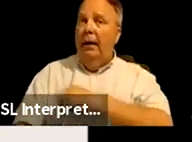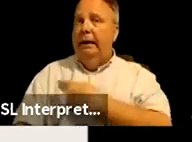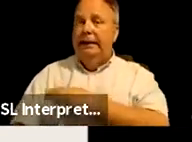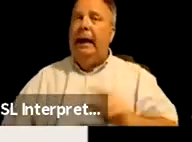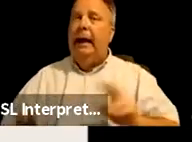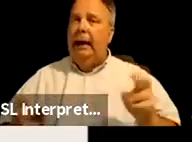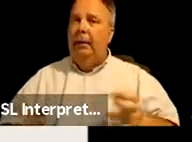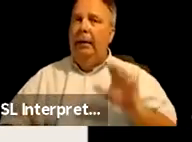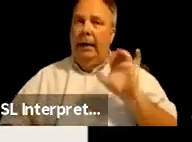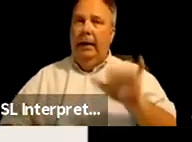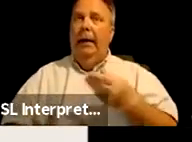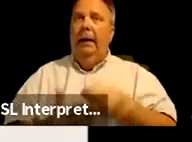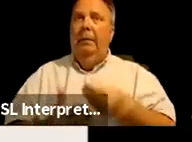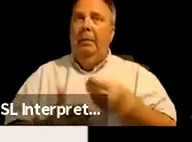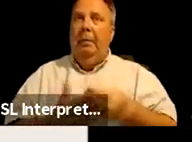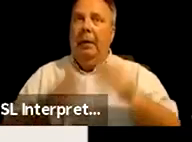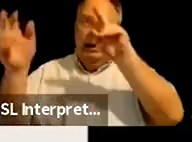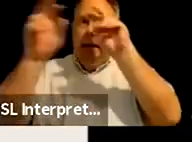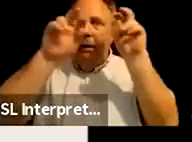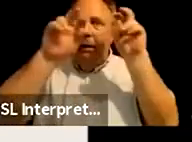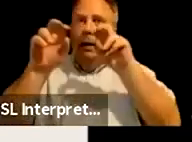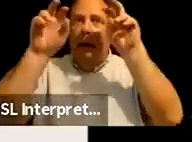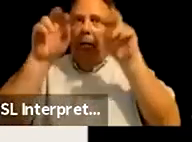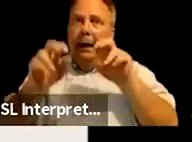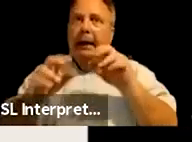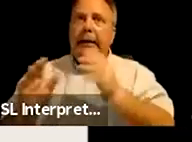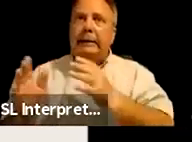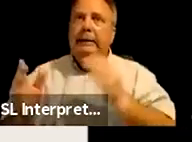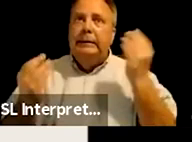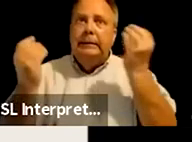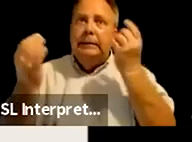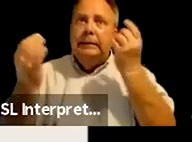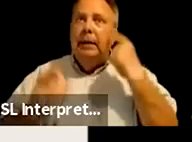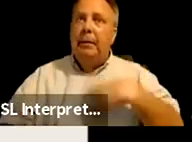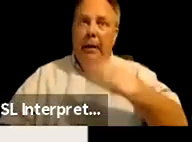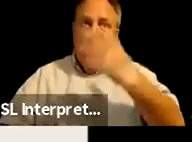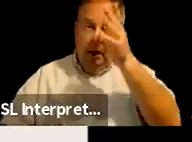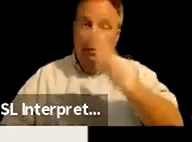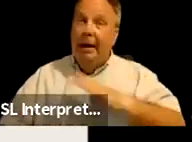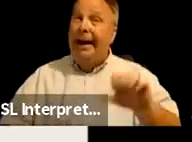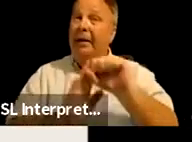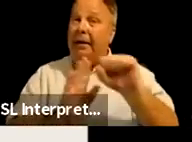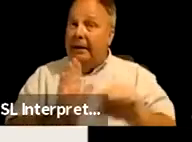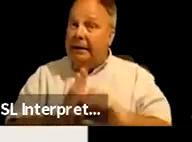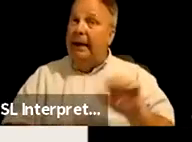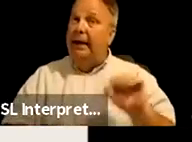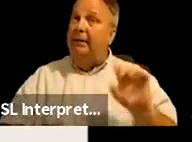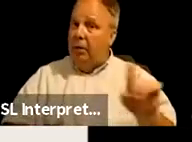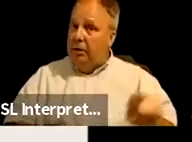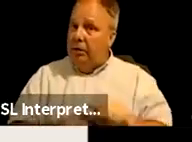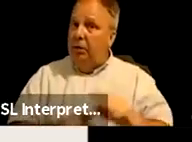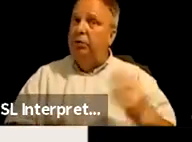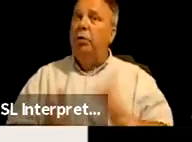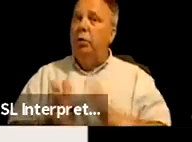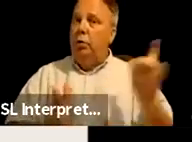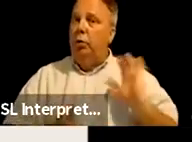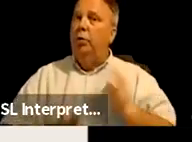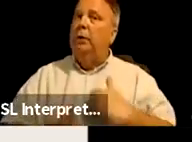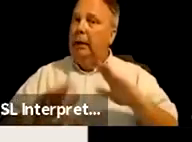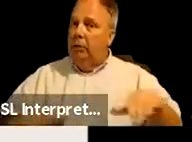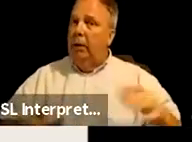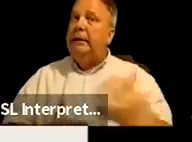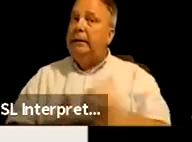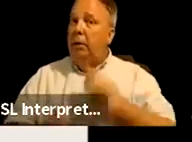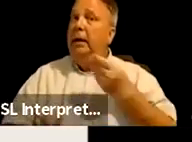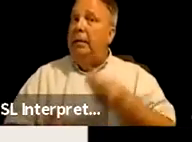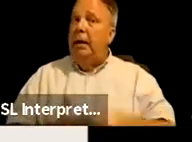capitalistic money-making scheme by white men and the government, the state of South Dakota has also used our children as a way to make money.